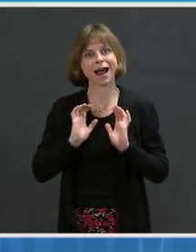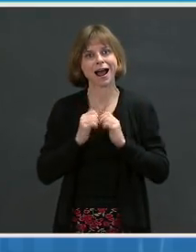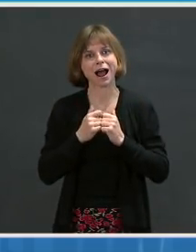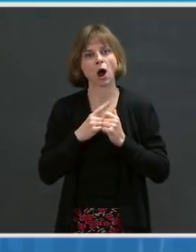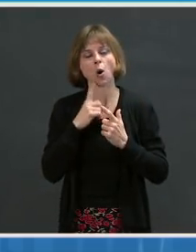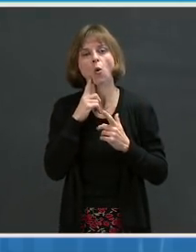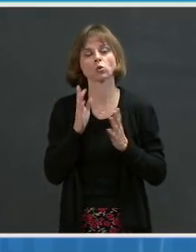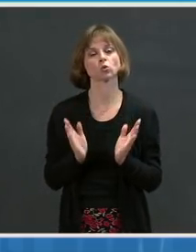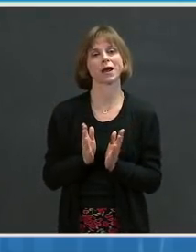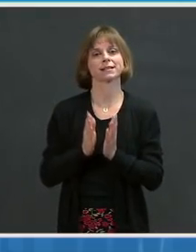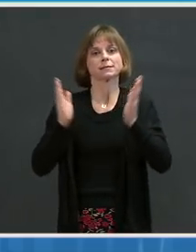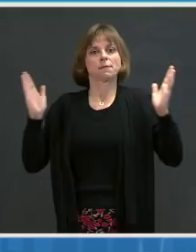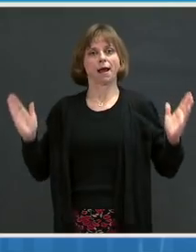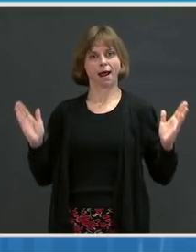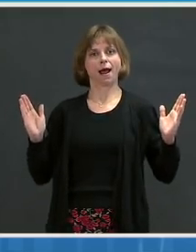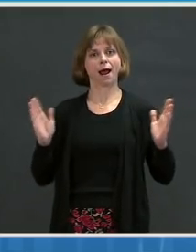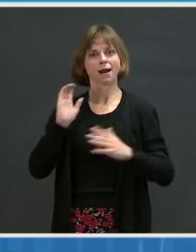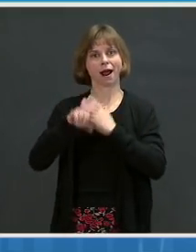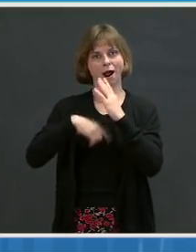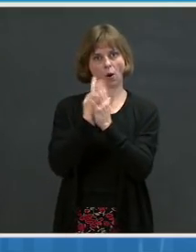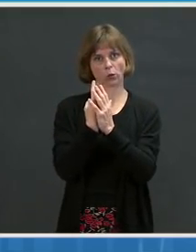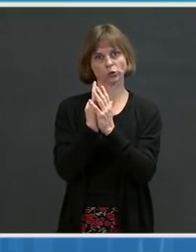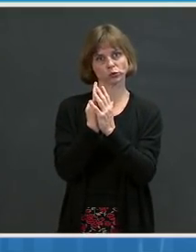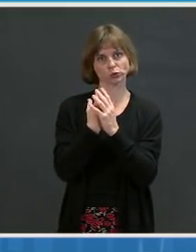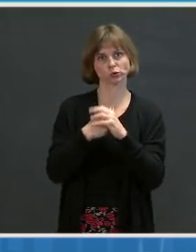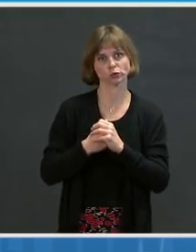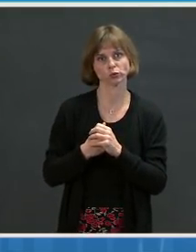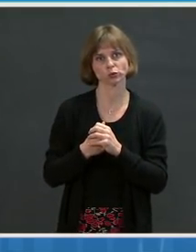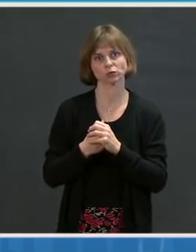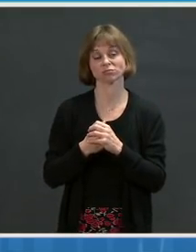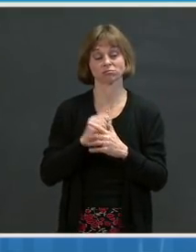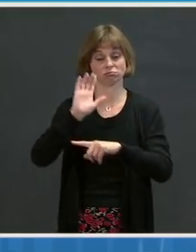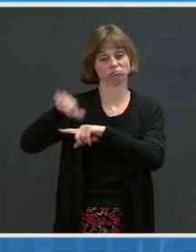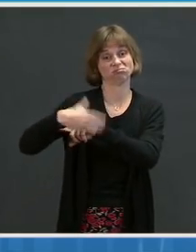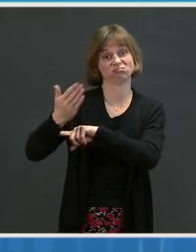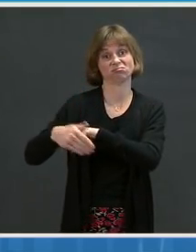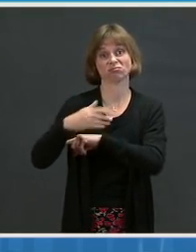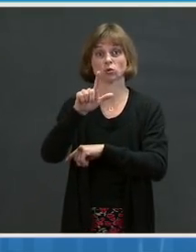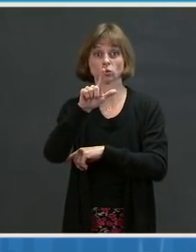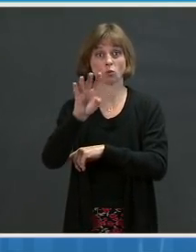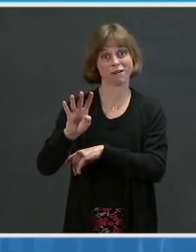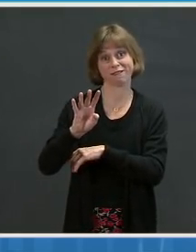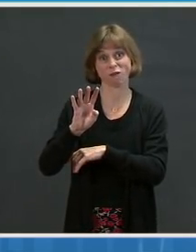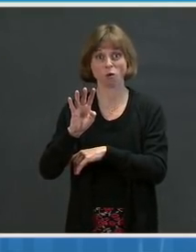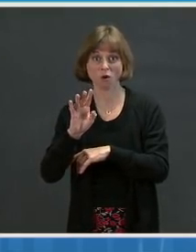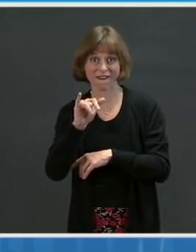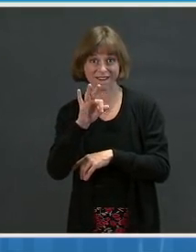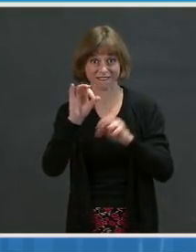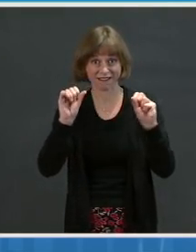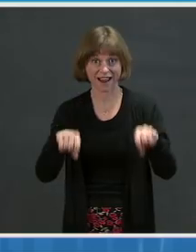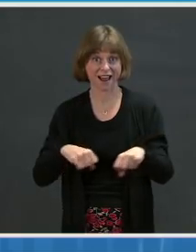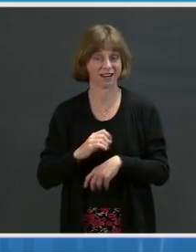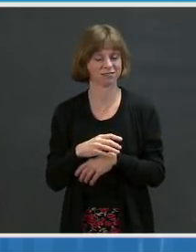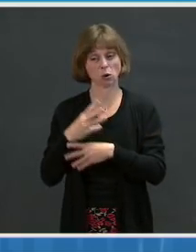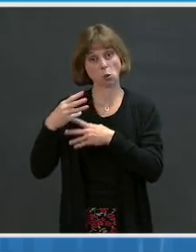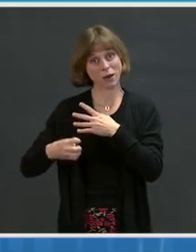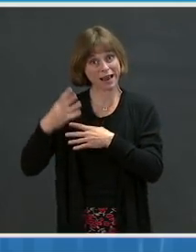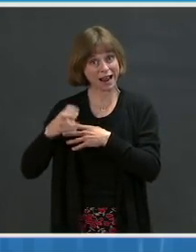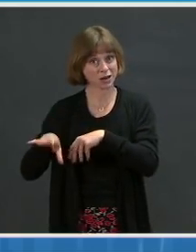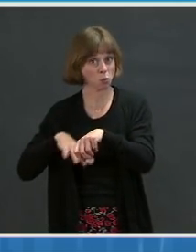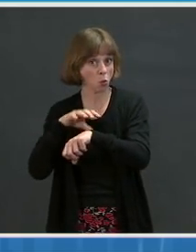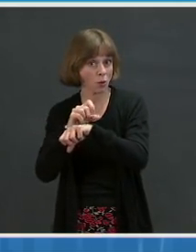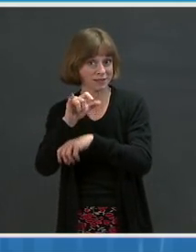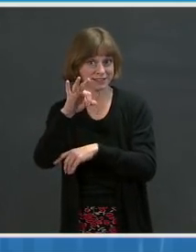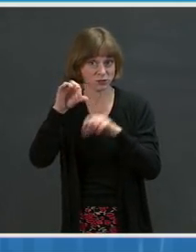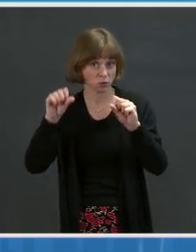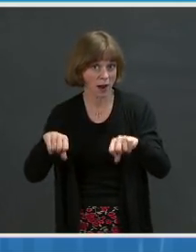hours, offering services 24 hours a day where possible, adding weekend appointments, and